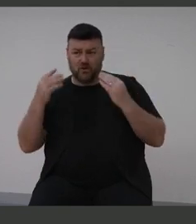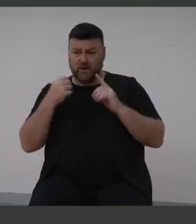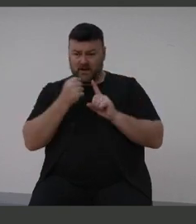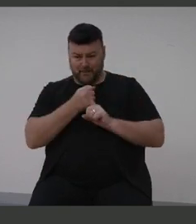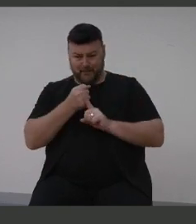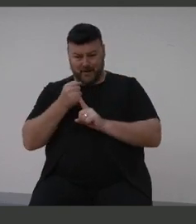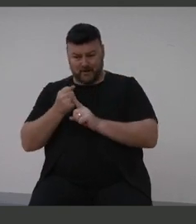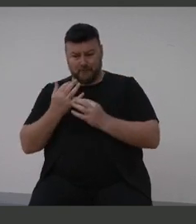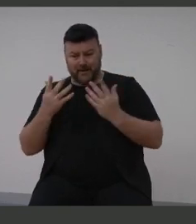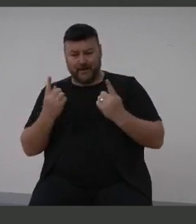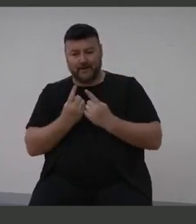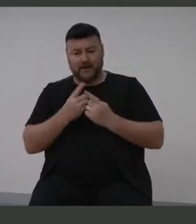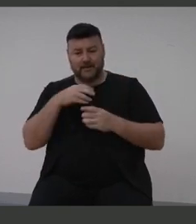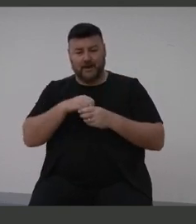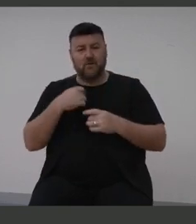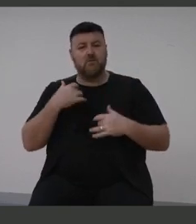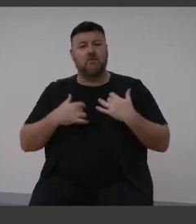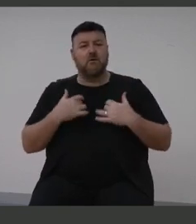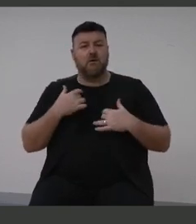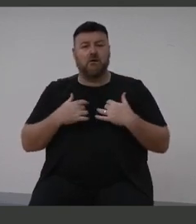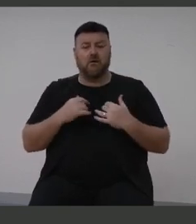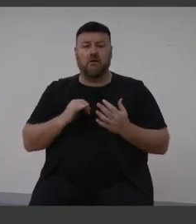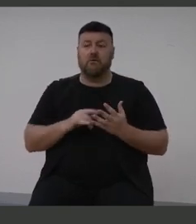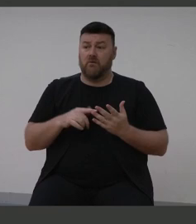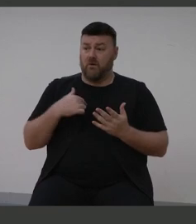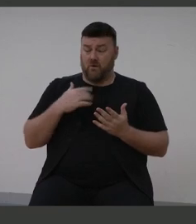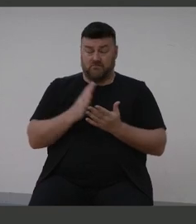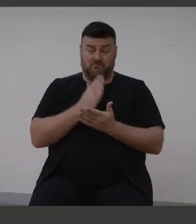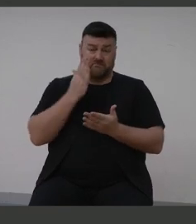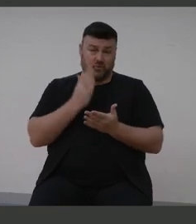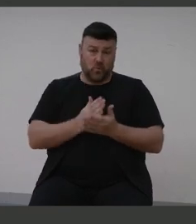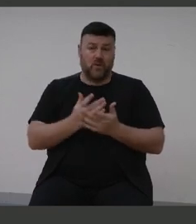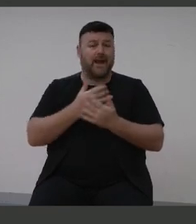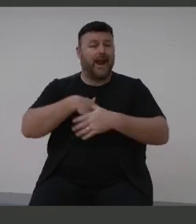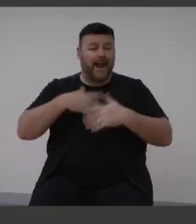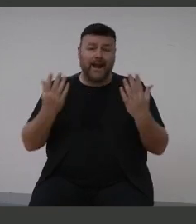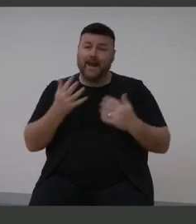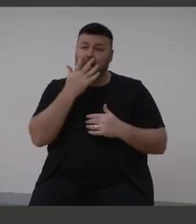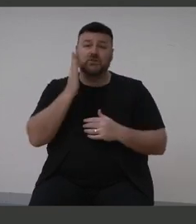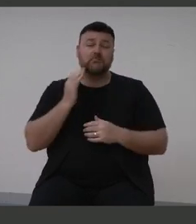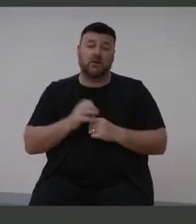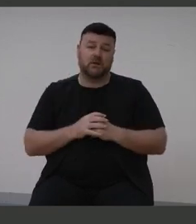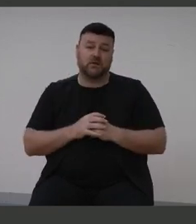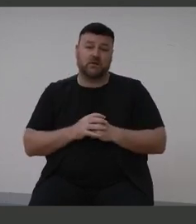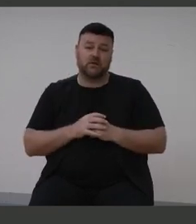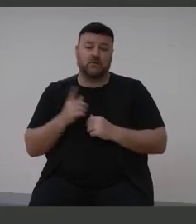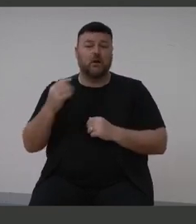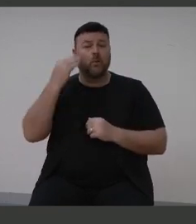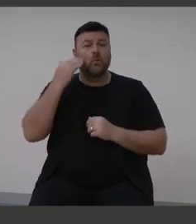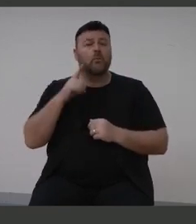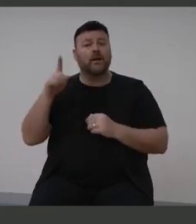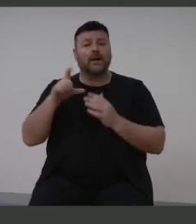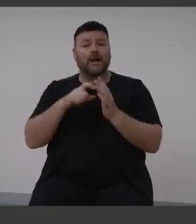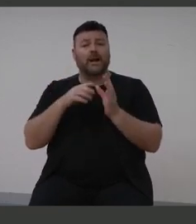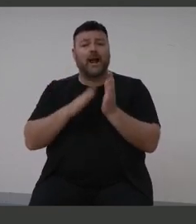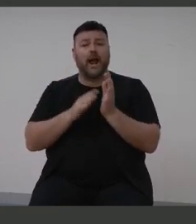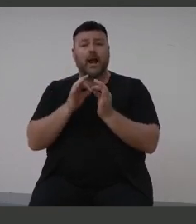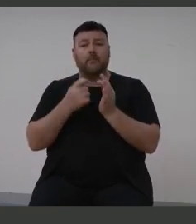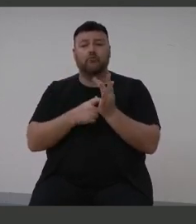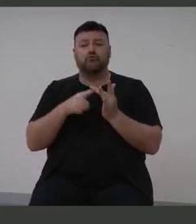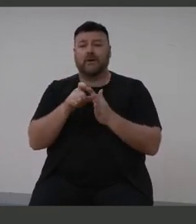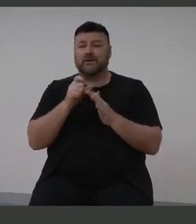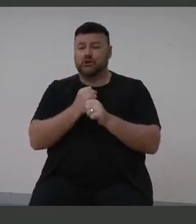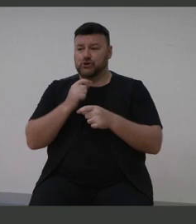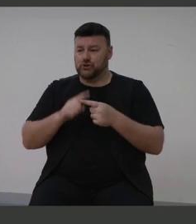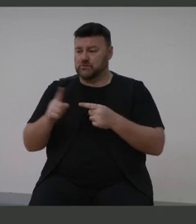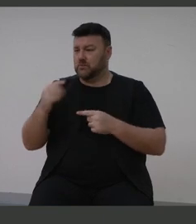So we want to make sure that any age, and I've seen there's a lady in Cambridge, Pamela, she was